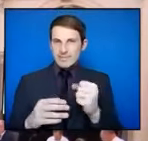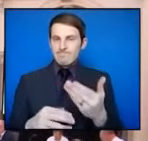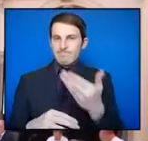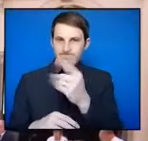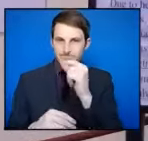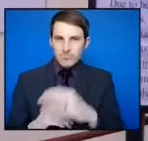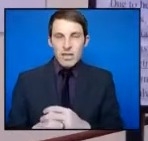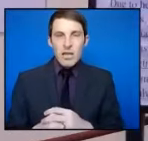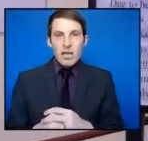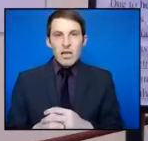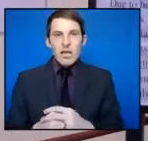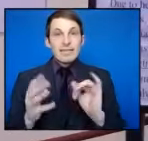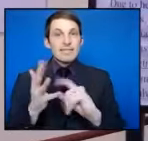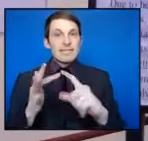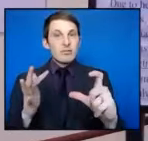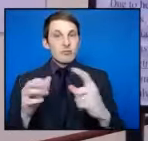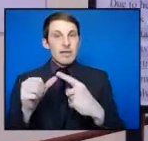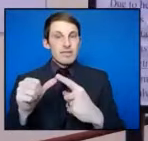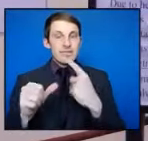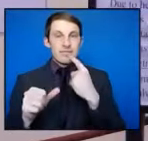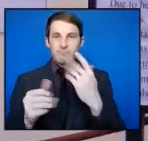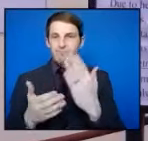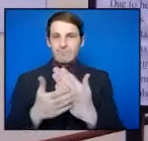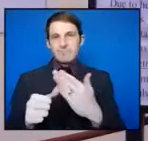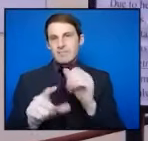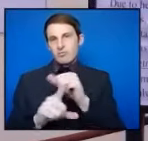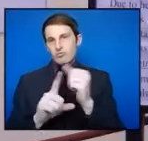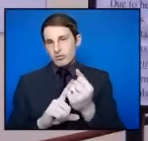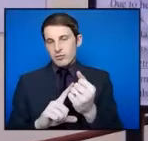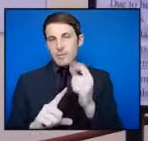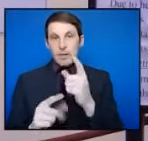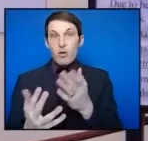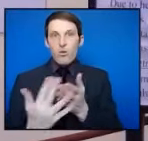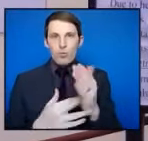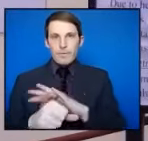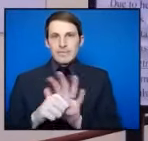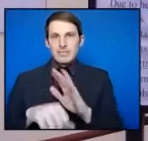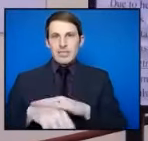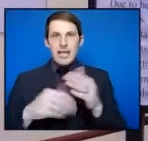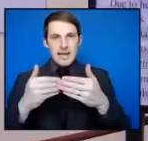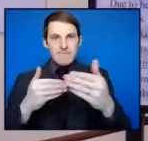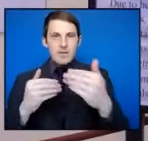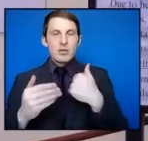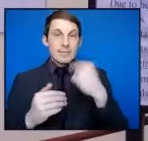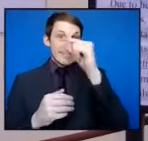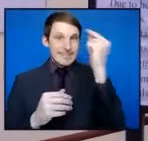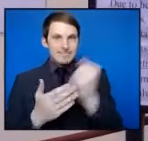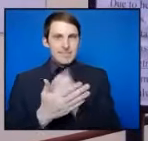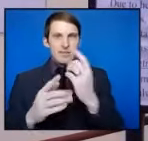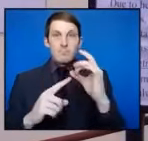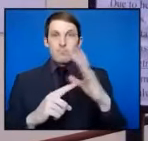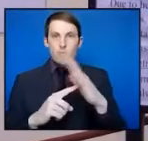depend on what the issue is, Mr Limbrick. But right through the pandemic, we've made it a real priority to make sure that very often, particularly the Commissioner